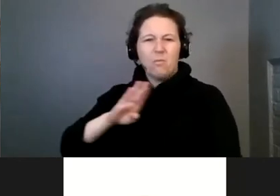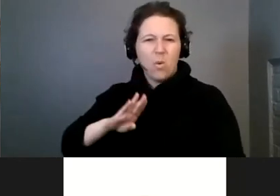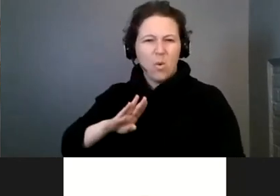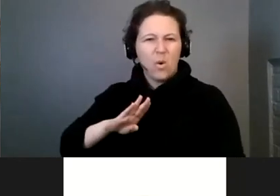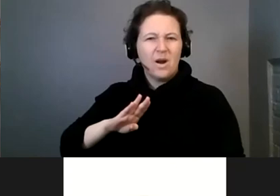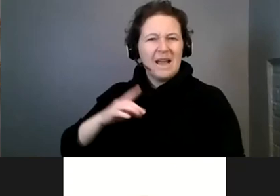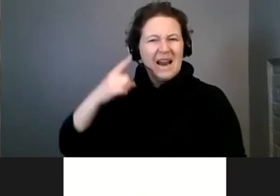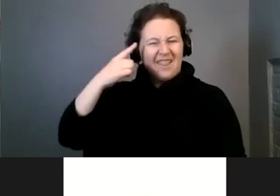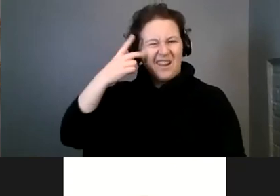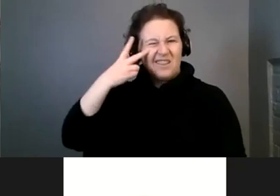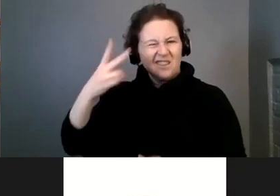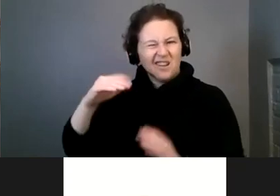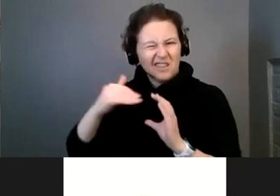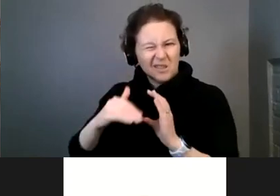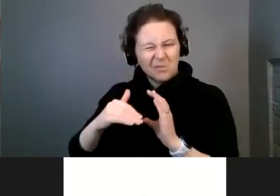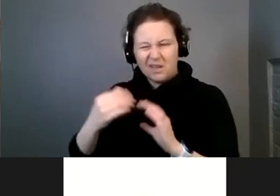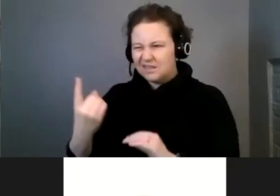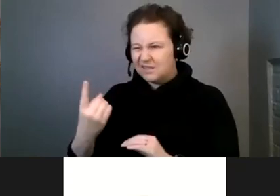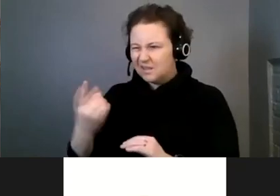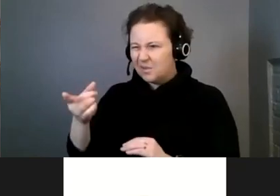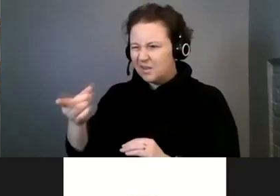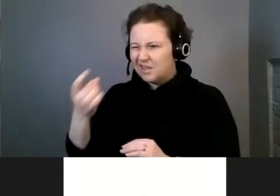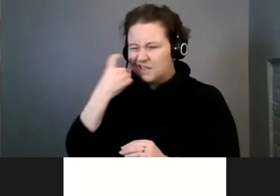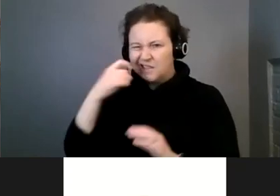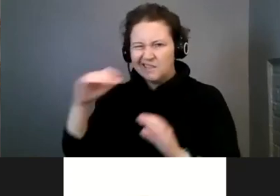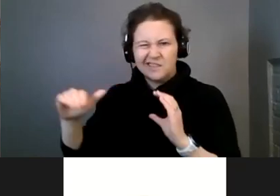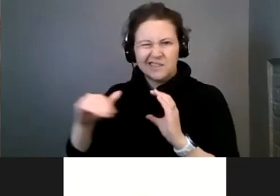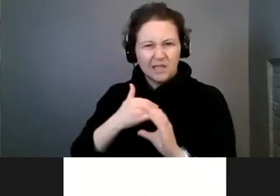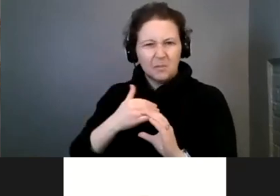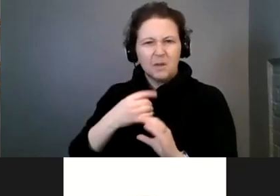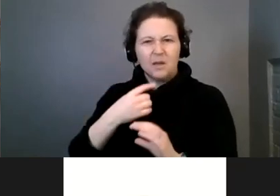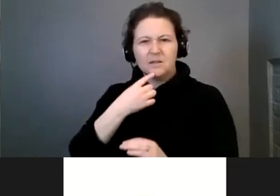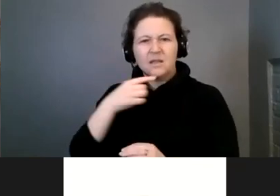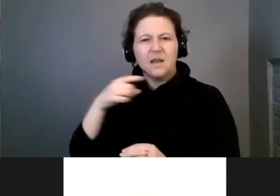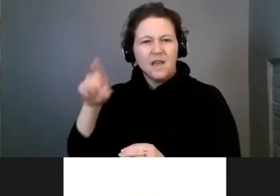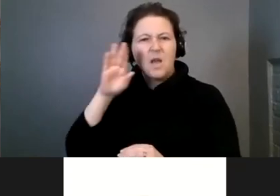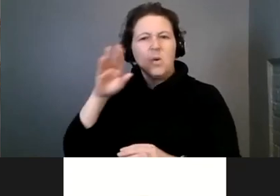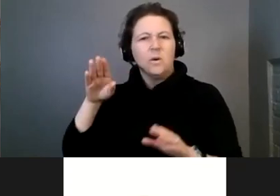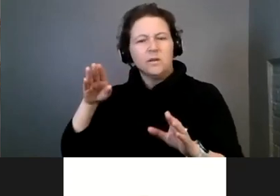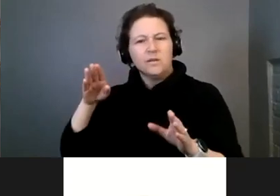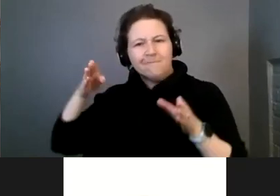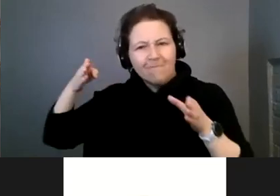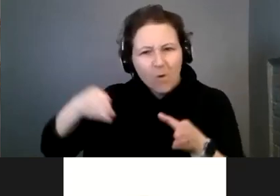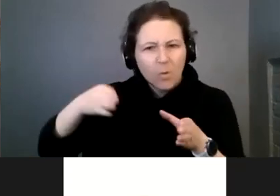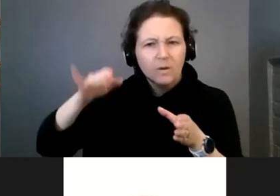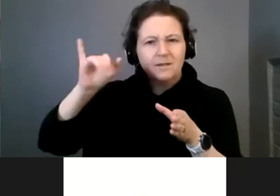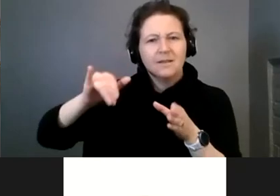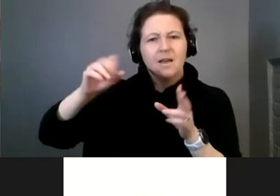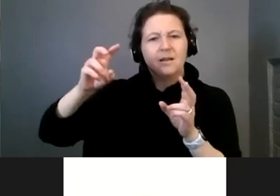someone just sent an email indicating that they were going to work on that again this year. So